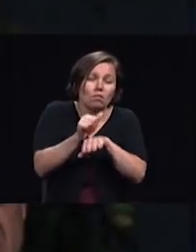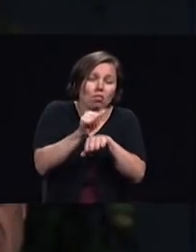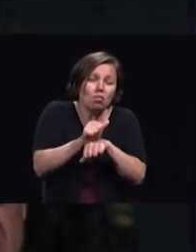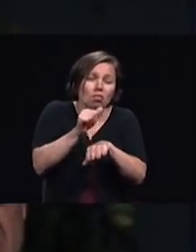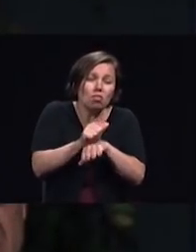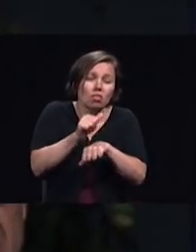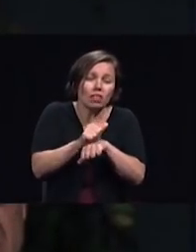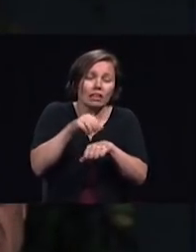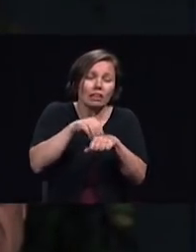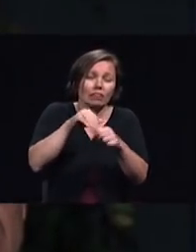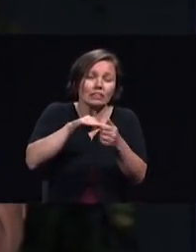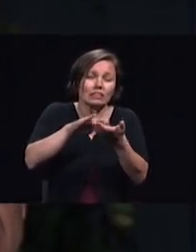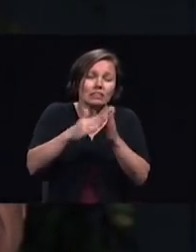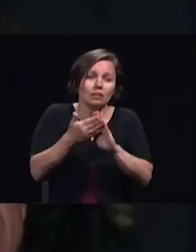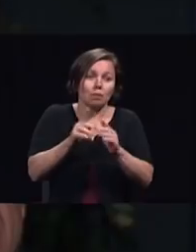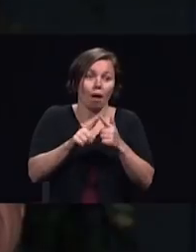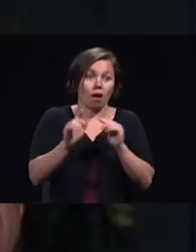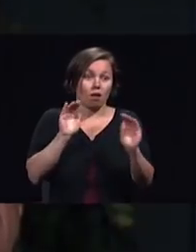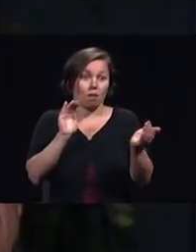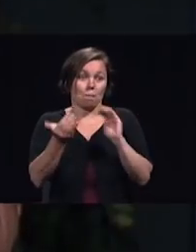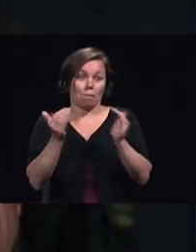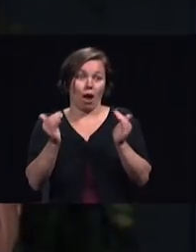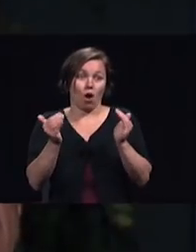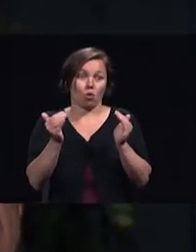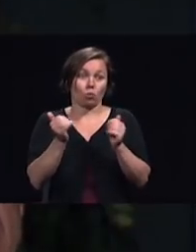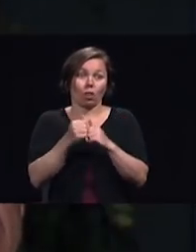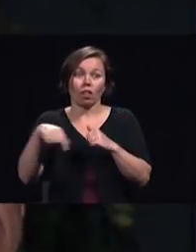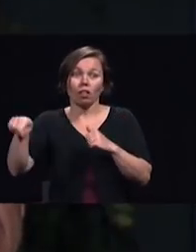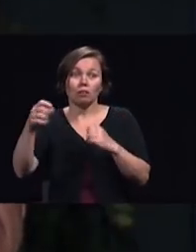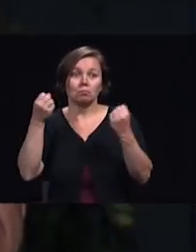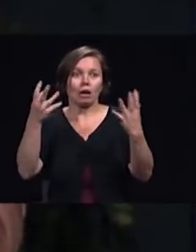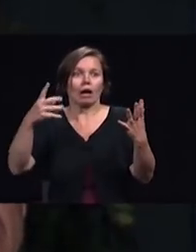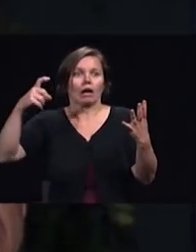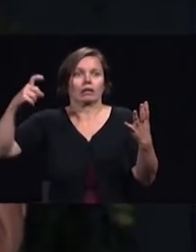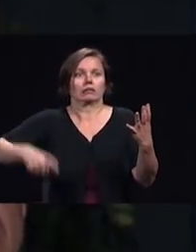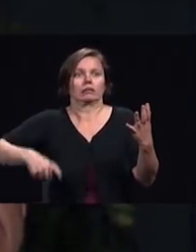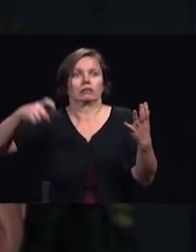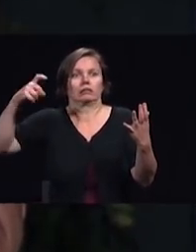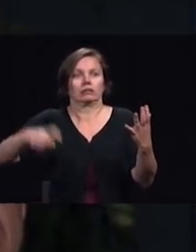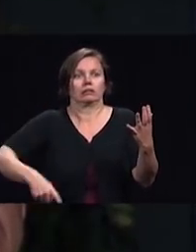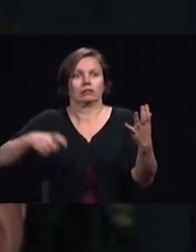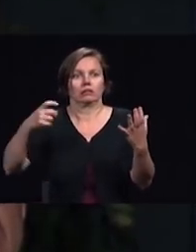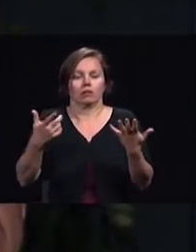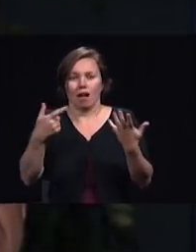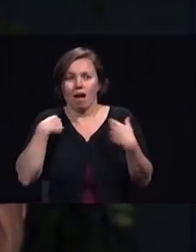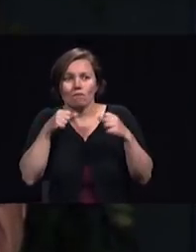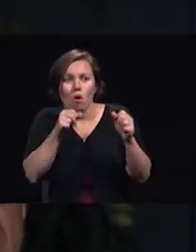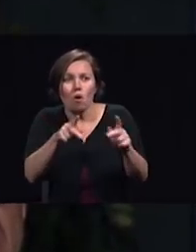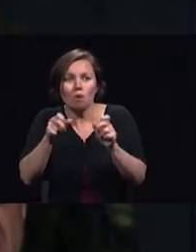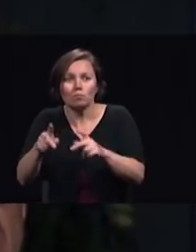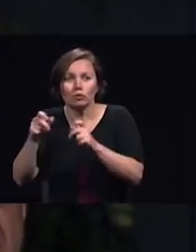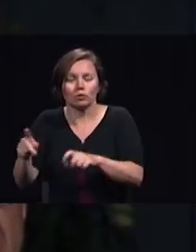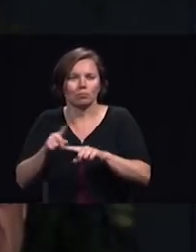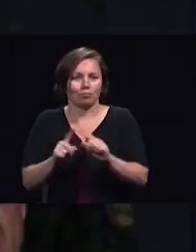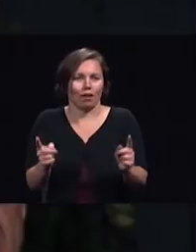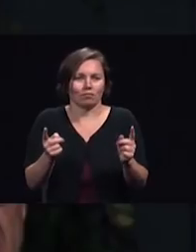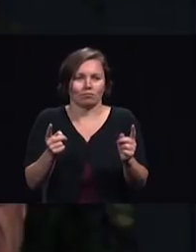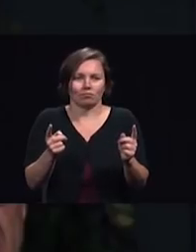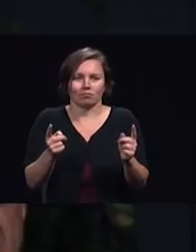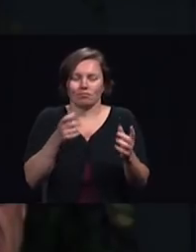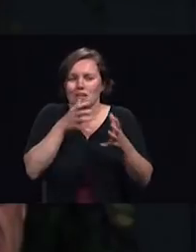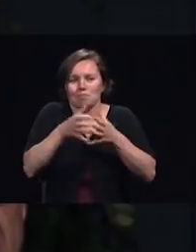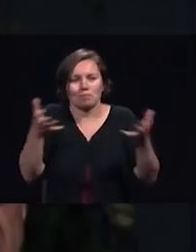comparison with the great needs and the many opportunities but little has been done